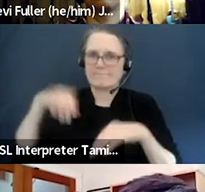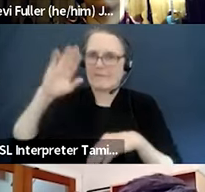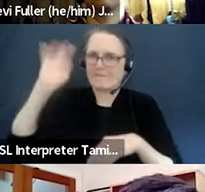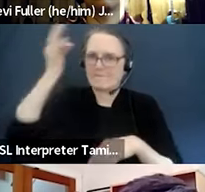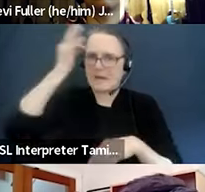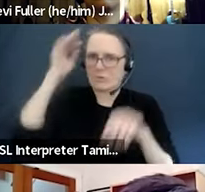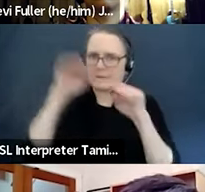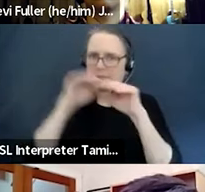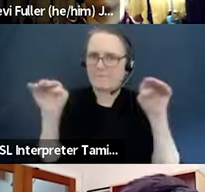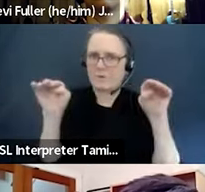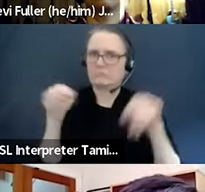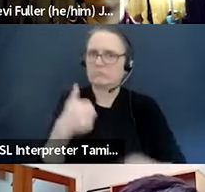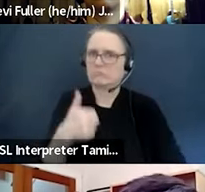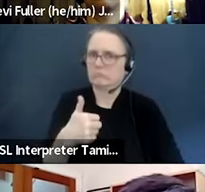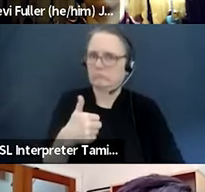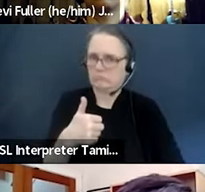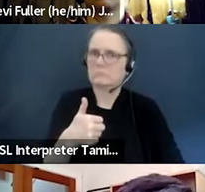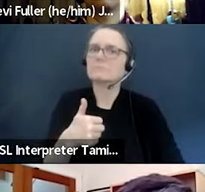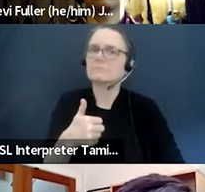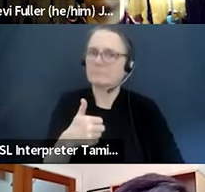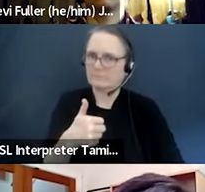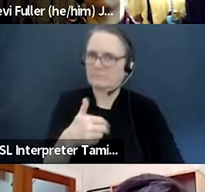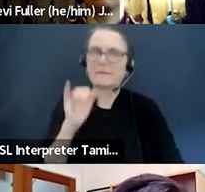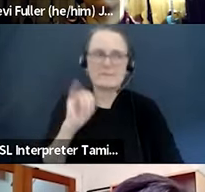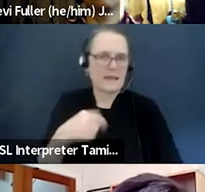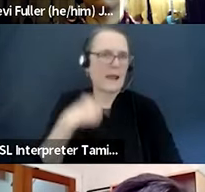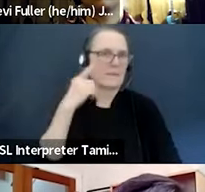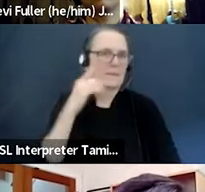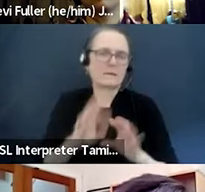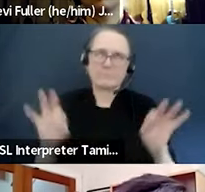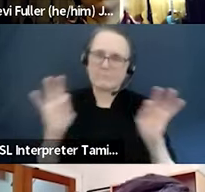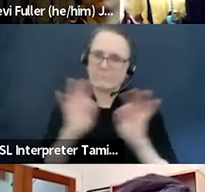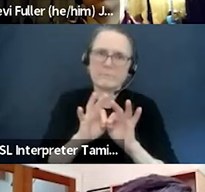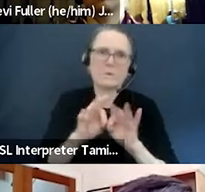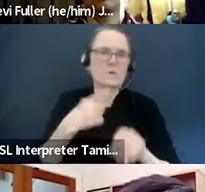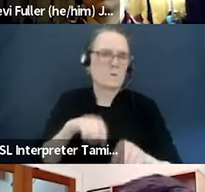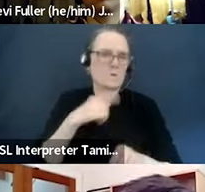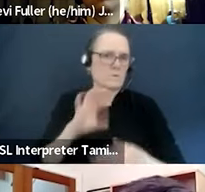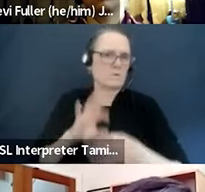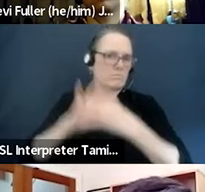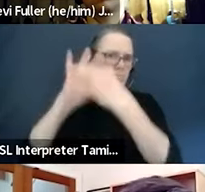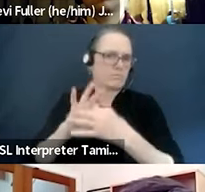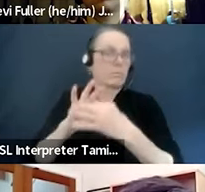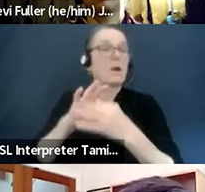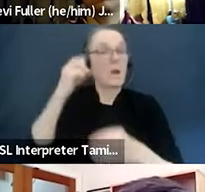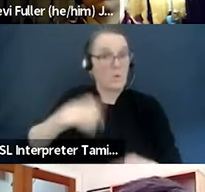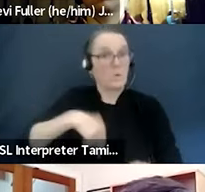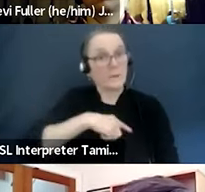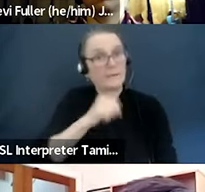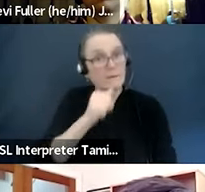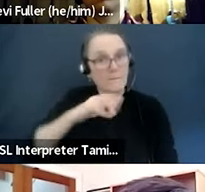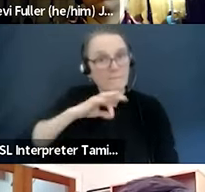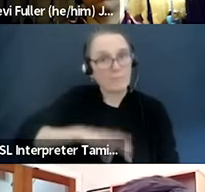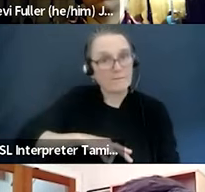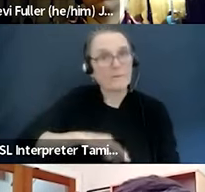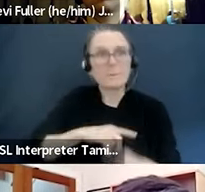I think we need to stay absolutely connected with our brethren in the for-profit realm, in films